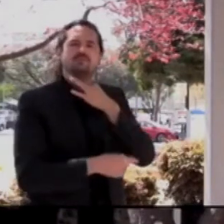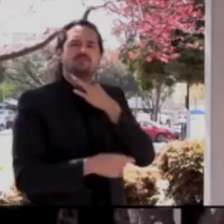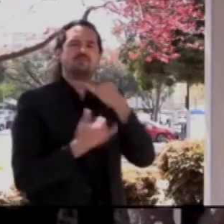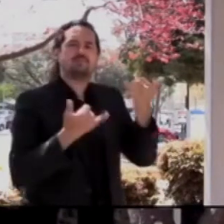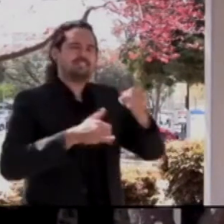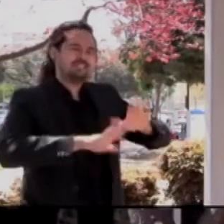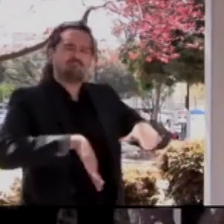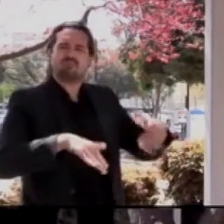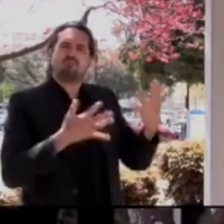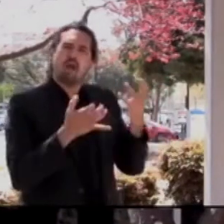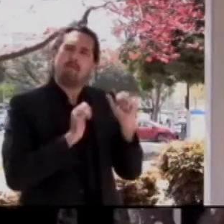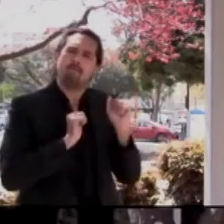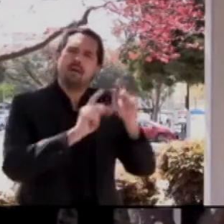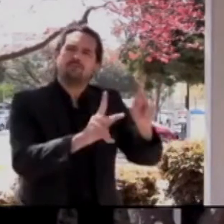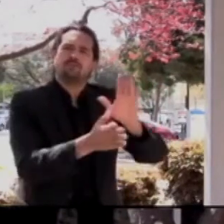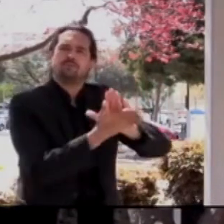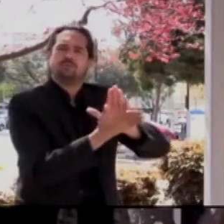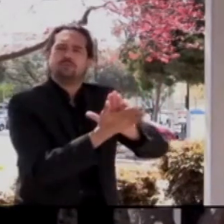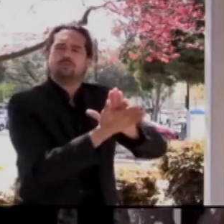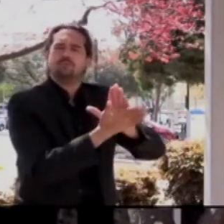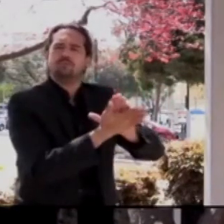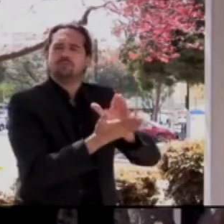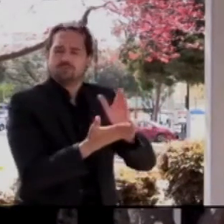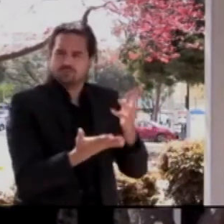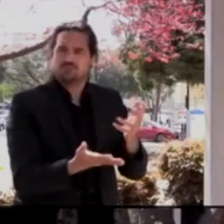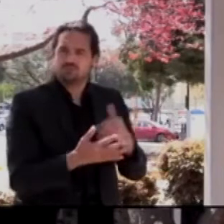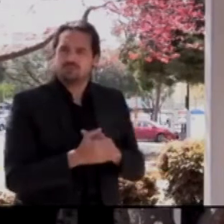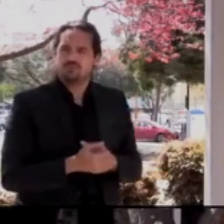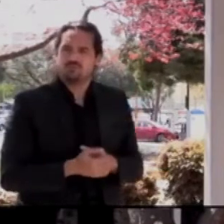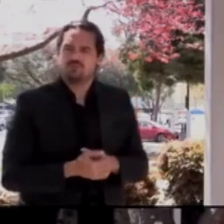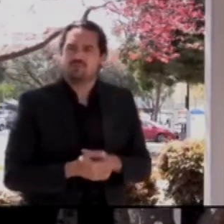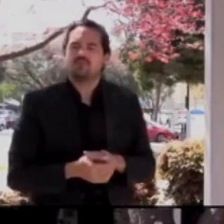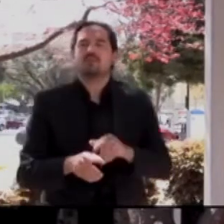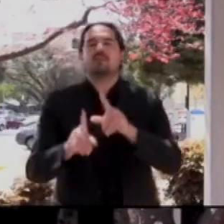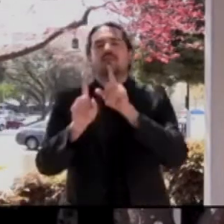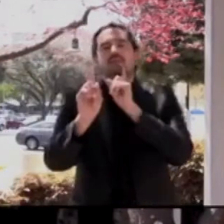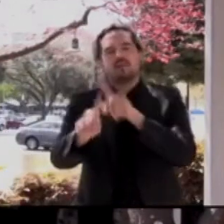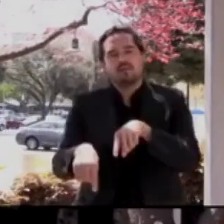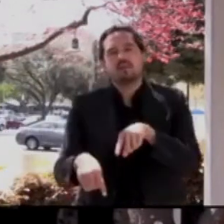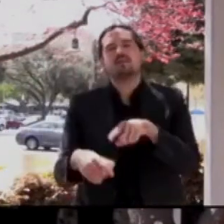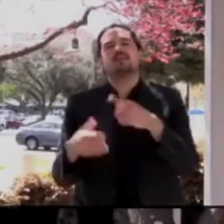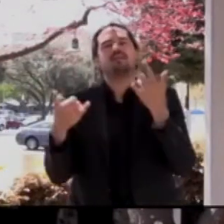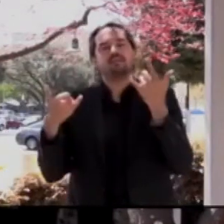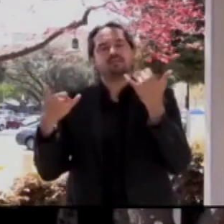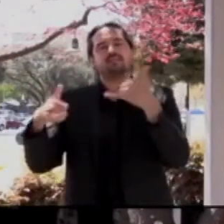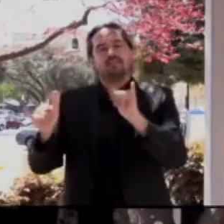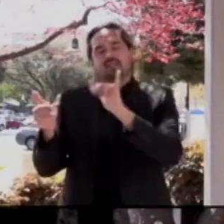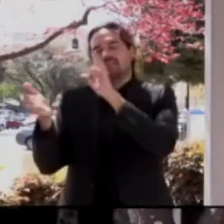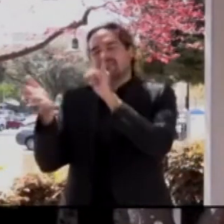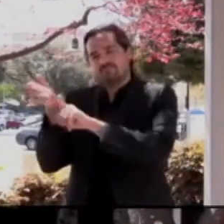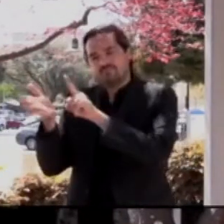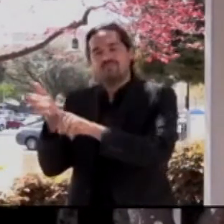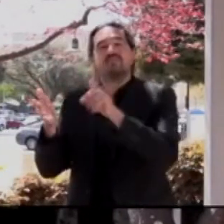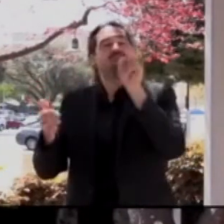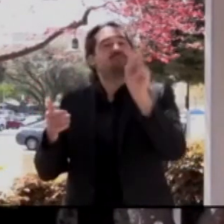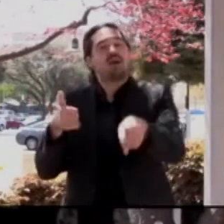Well, so studies are ongoing in terms of the vaccination of children between the ages of 12 and 16.